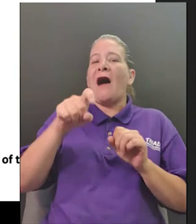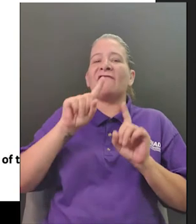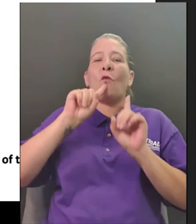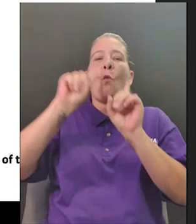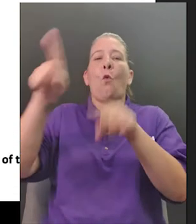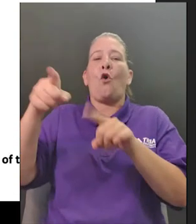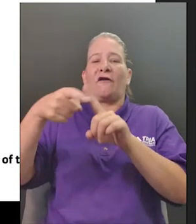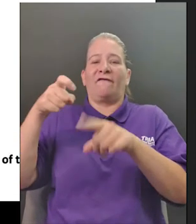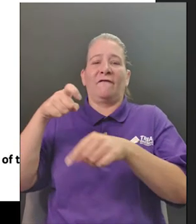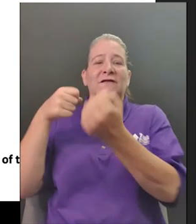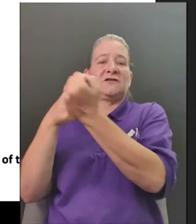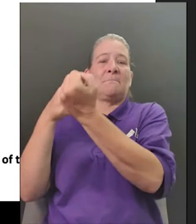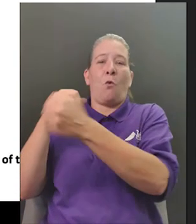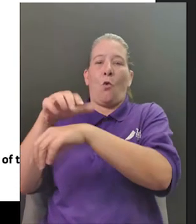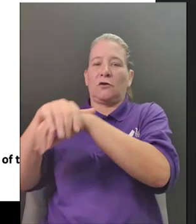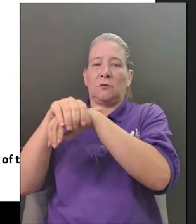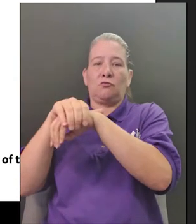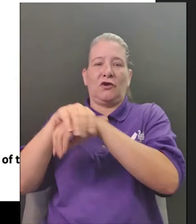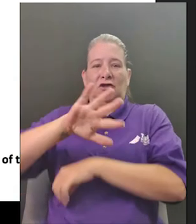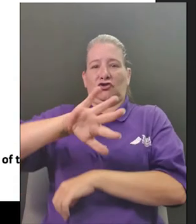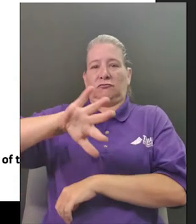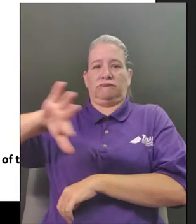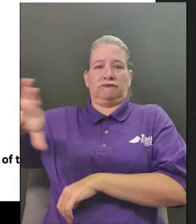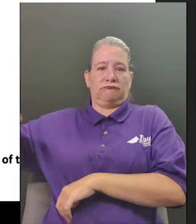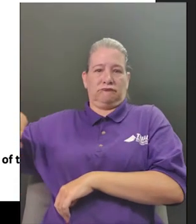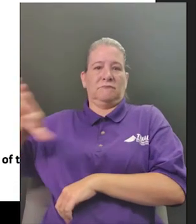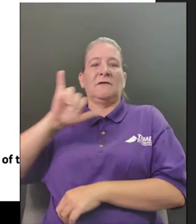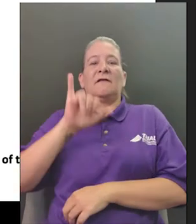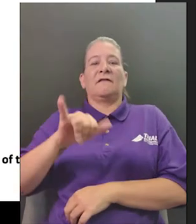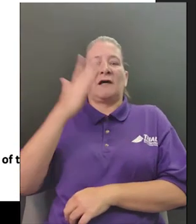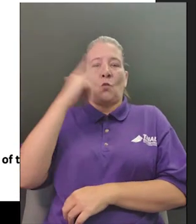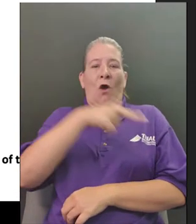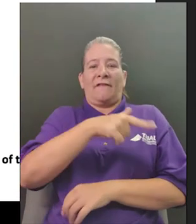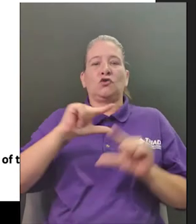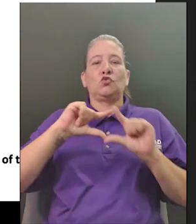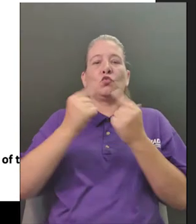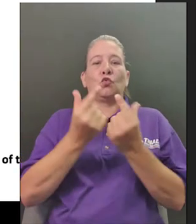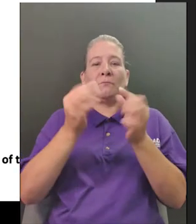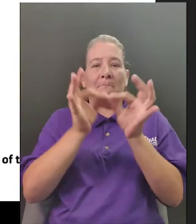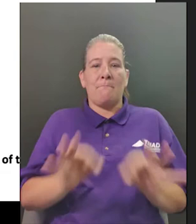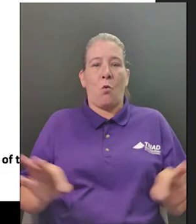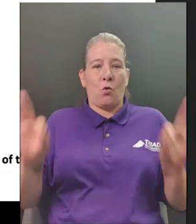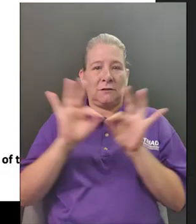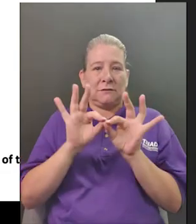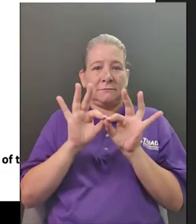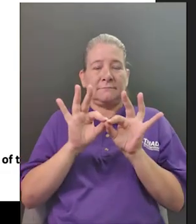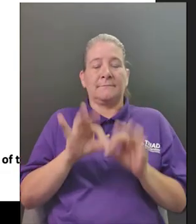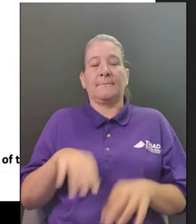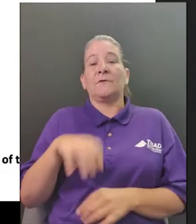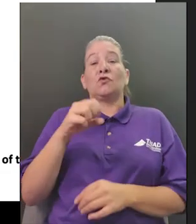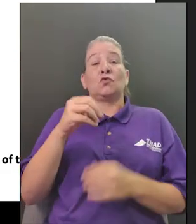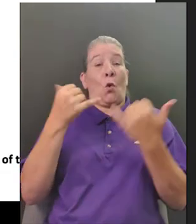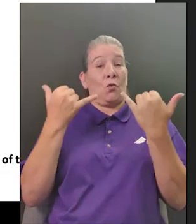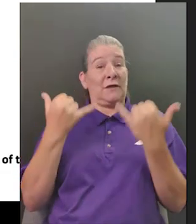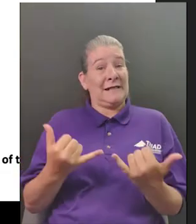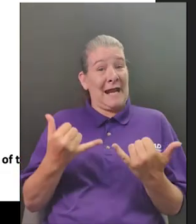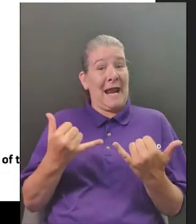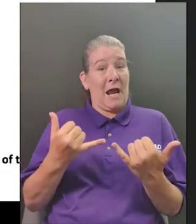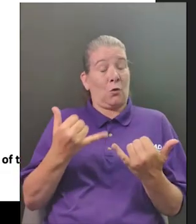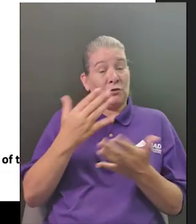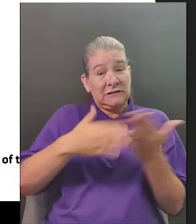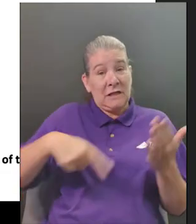heard about tea during the revolutionary war it was shipped in from great britain so